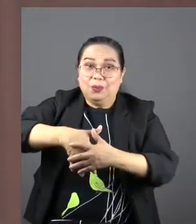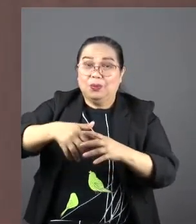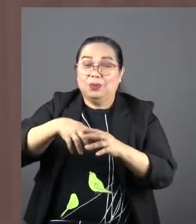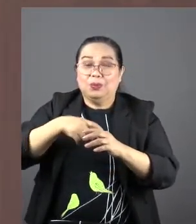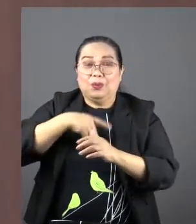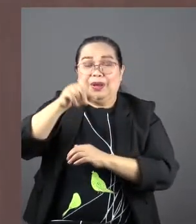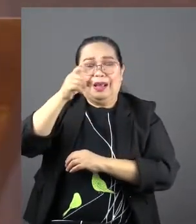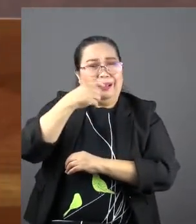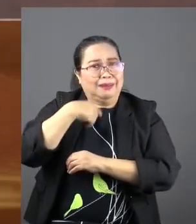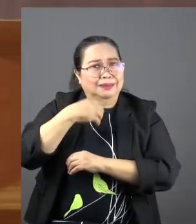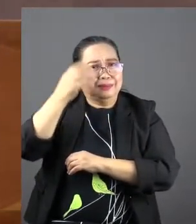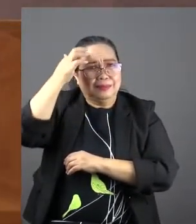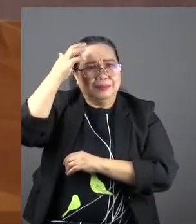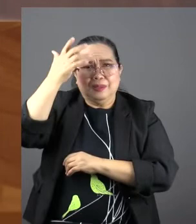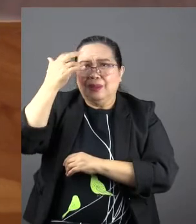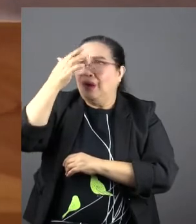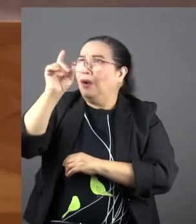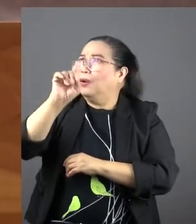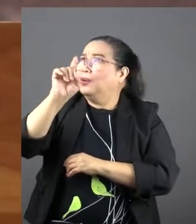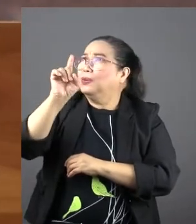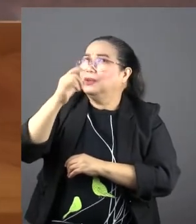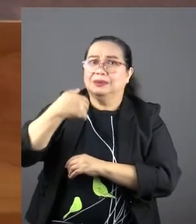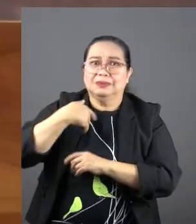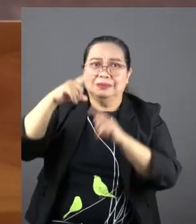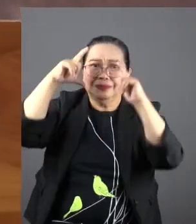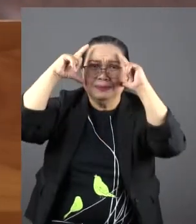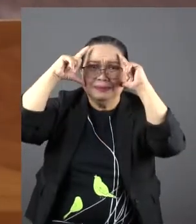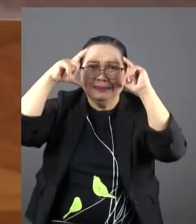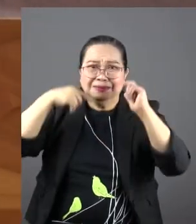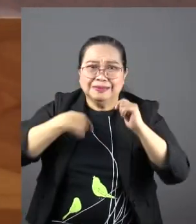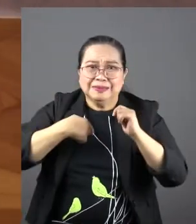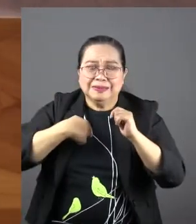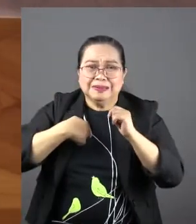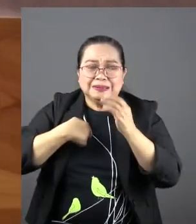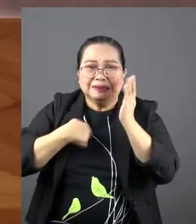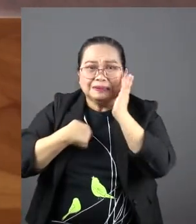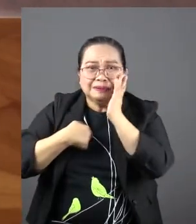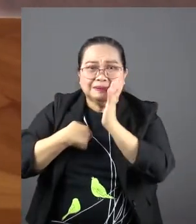asking herself in her mind, what will this cost me? Scandal.